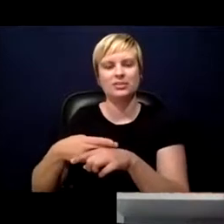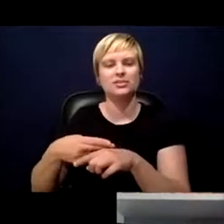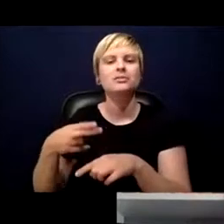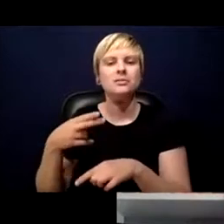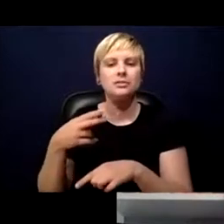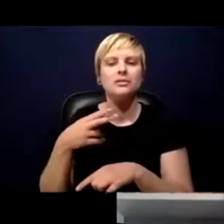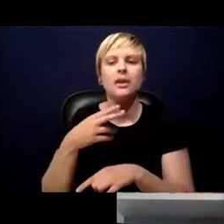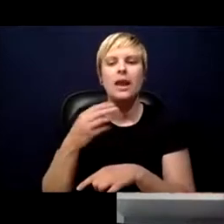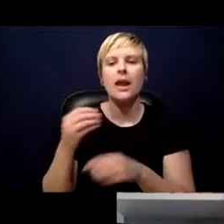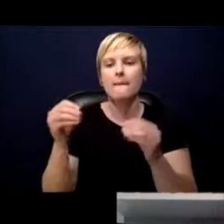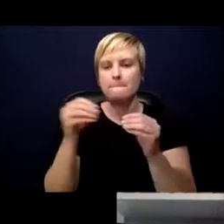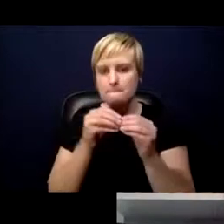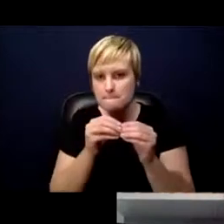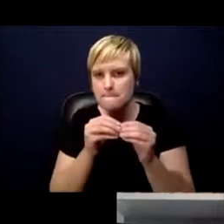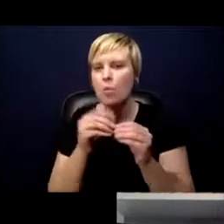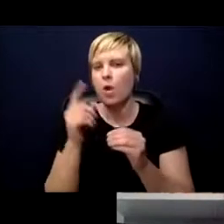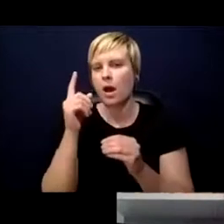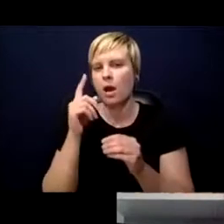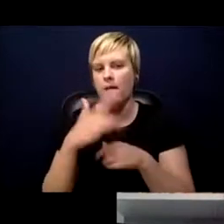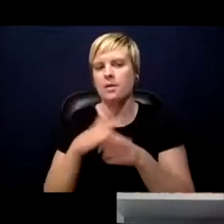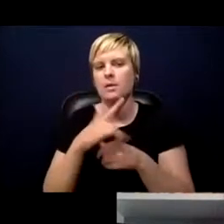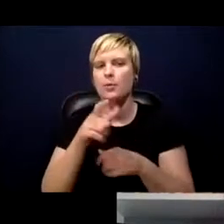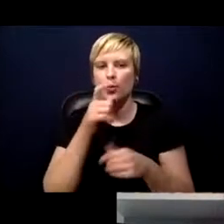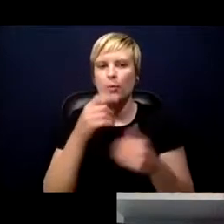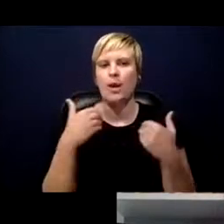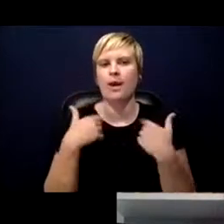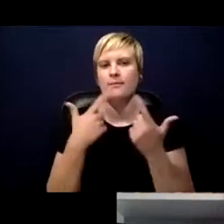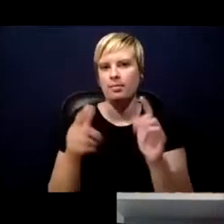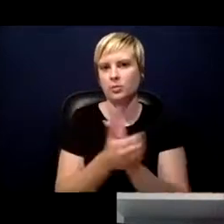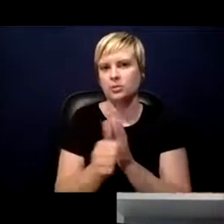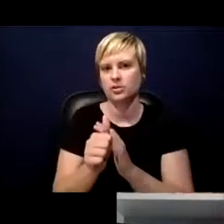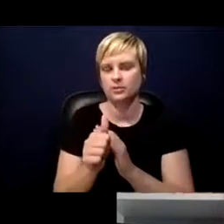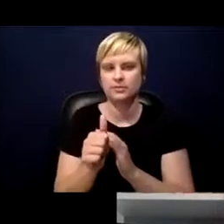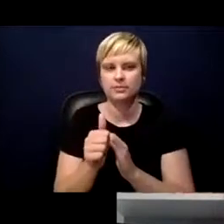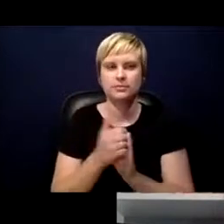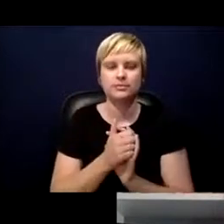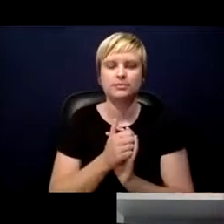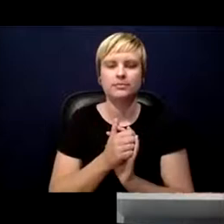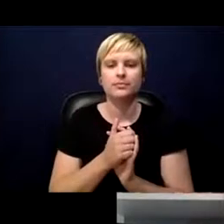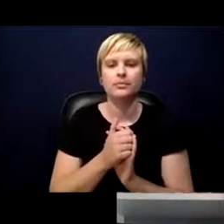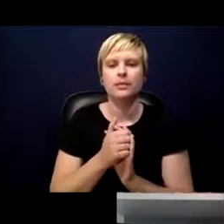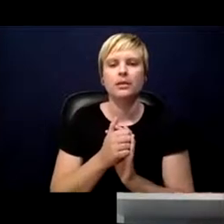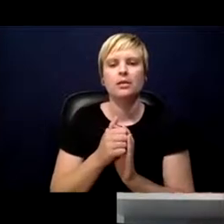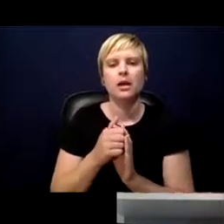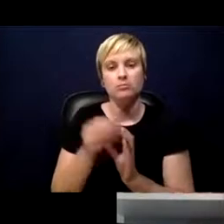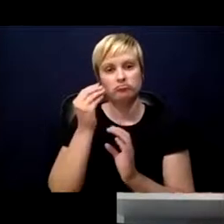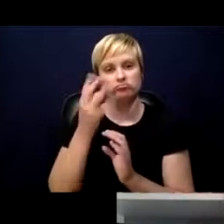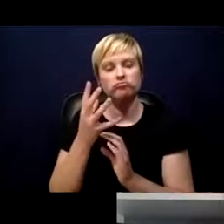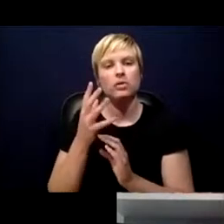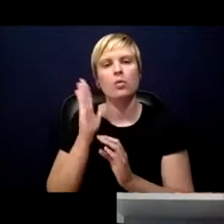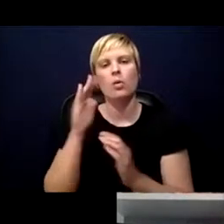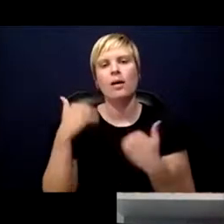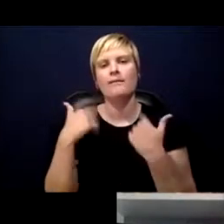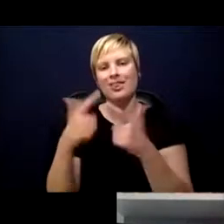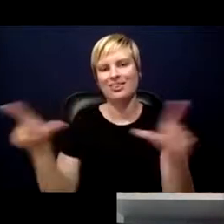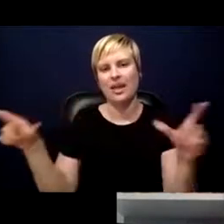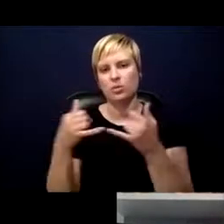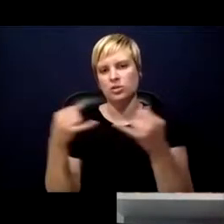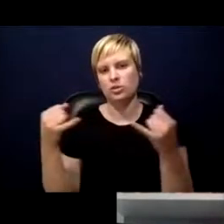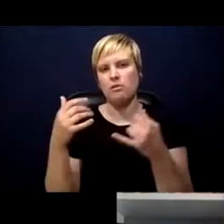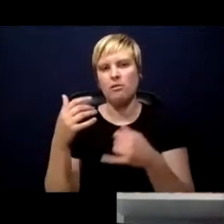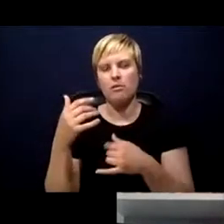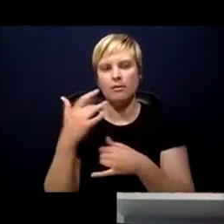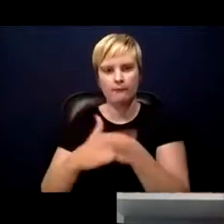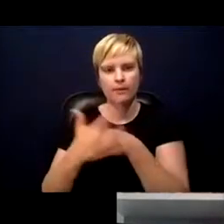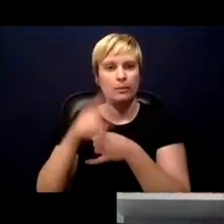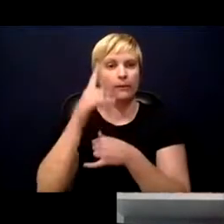who have those language skills than others as well. Just to note, there will also be a language line available for people who